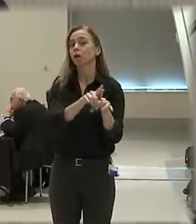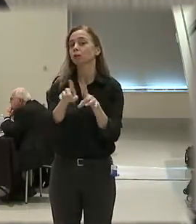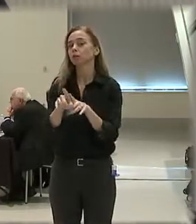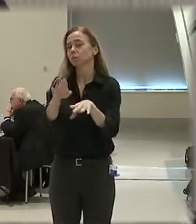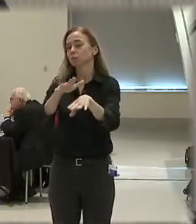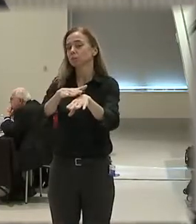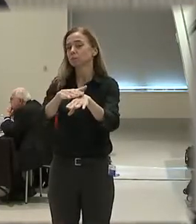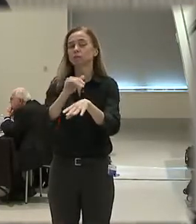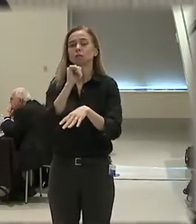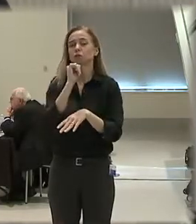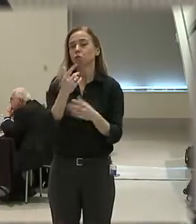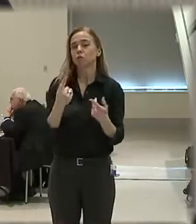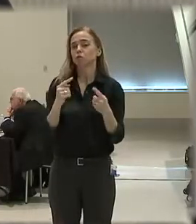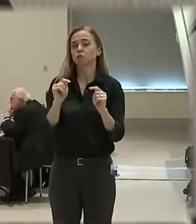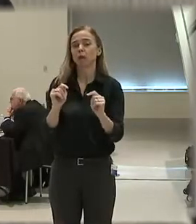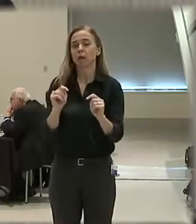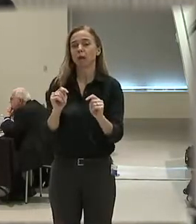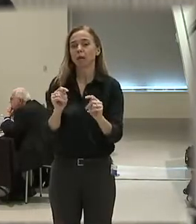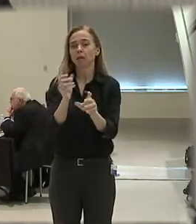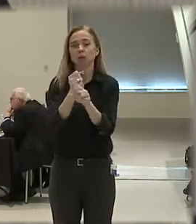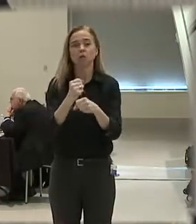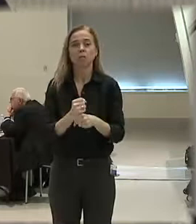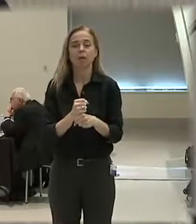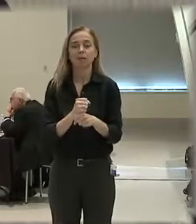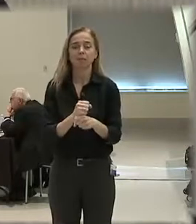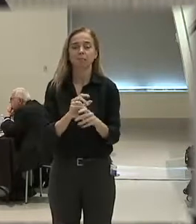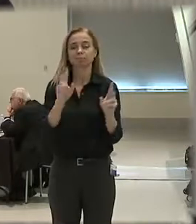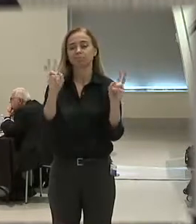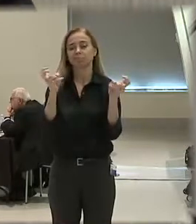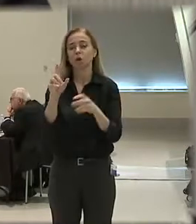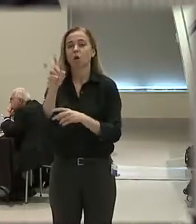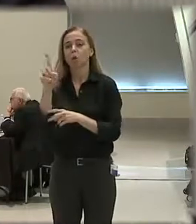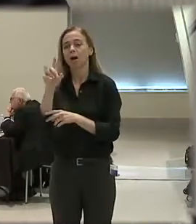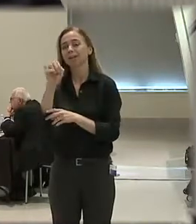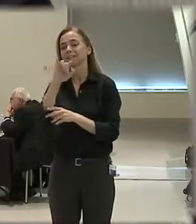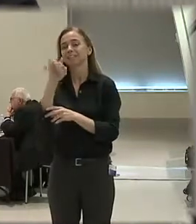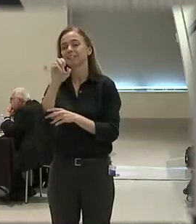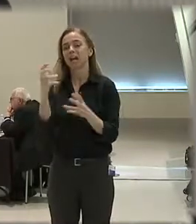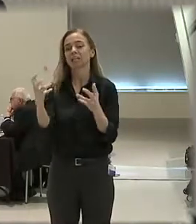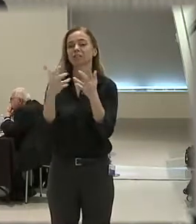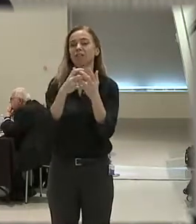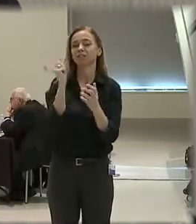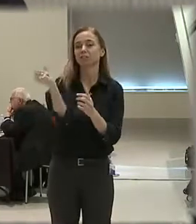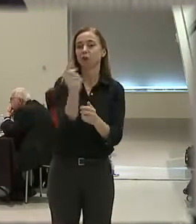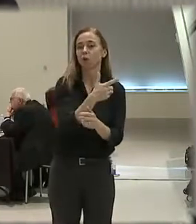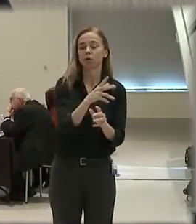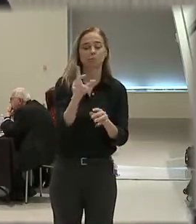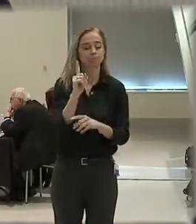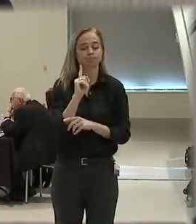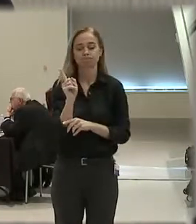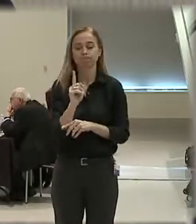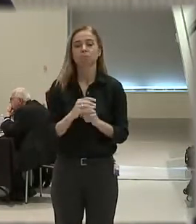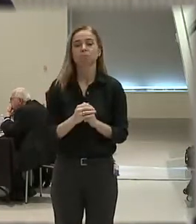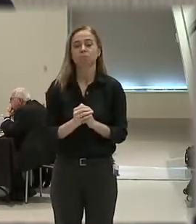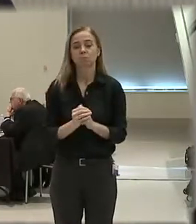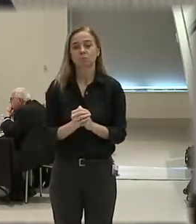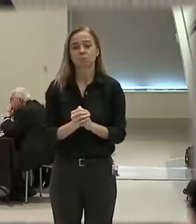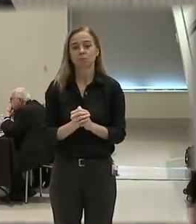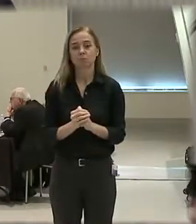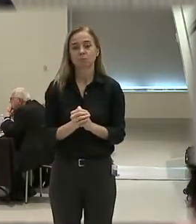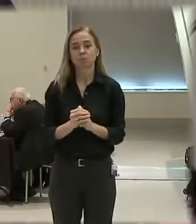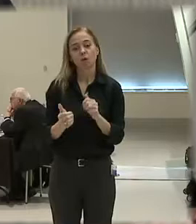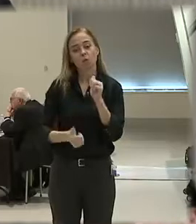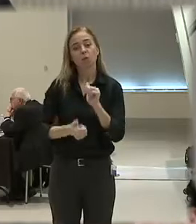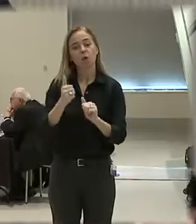caution that you should not try to make a one-size-fit-all policy. The vast majority of police departments have less than ten people. The